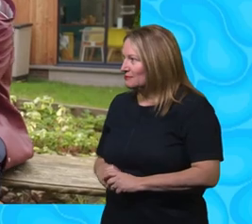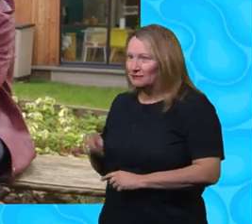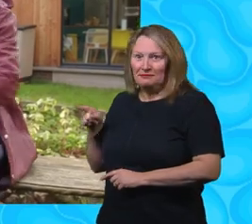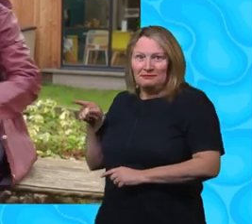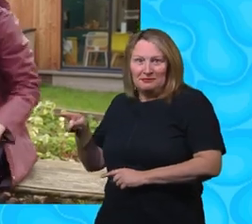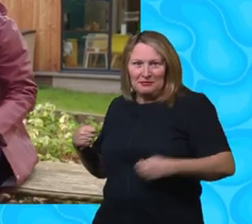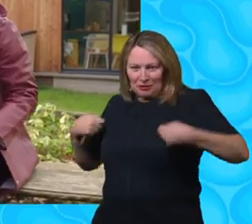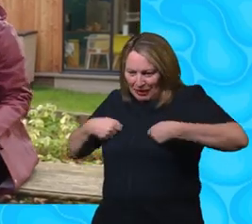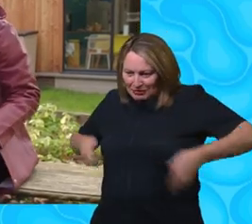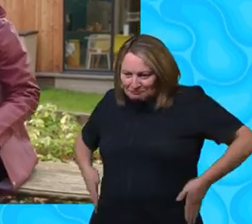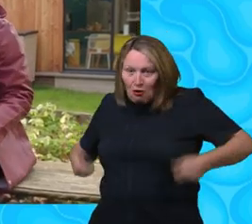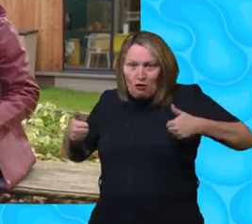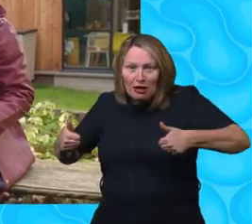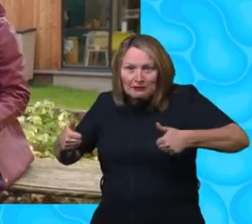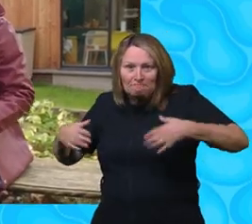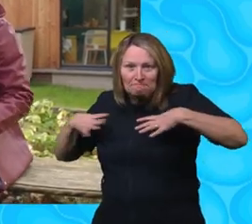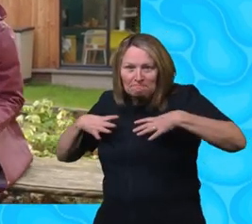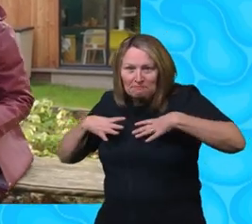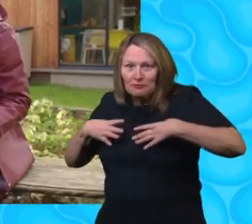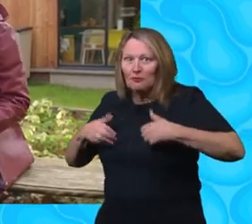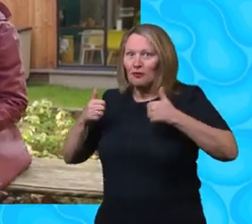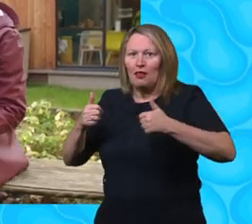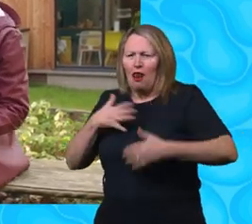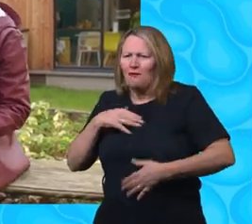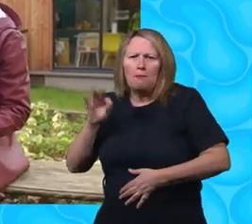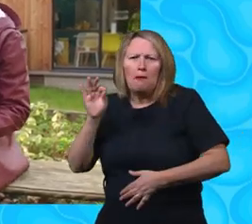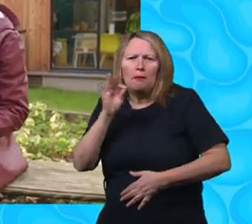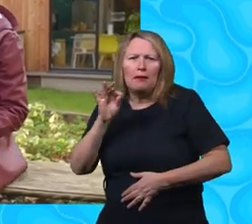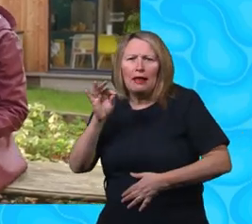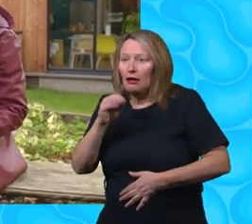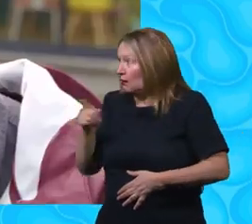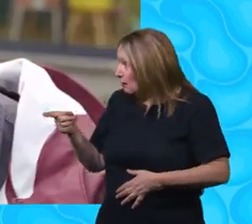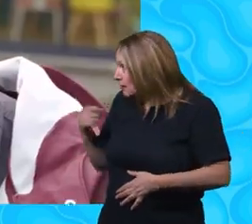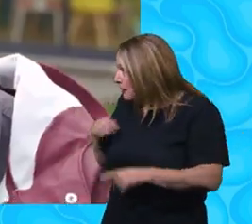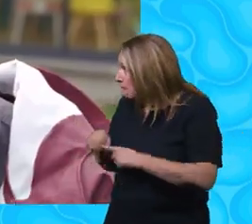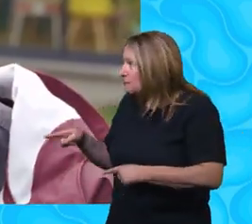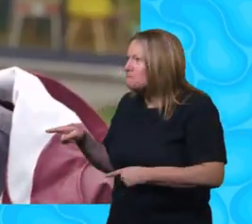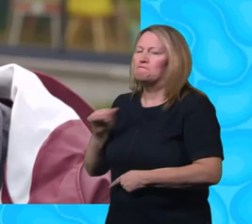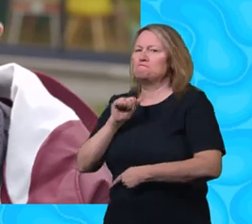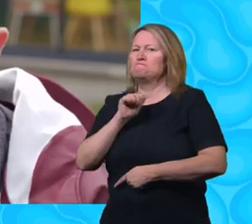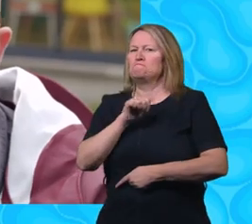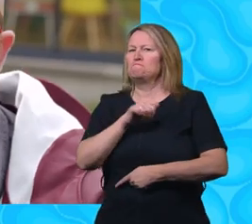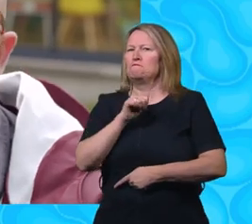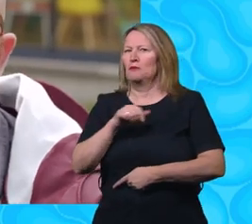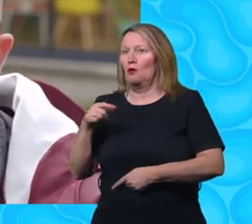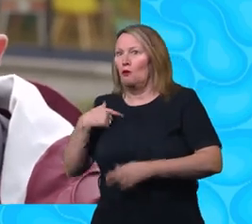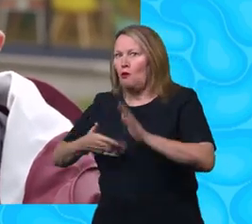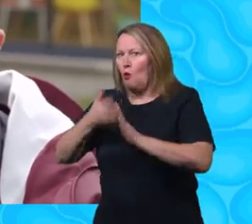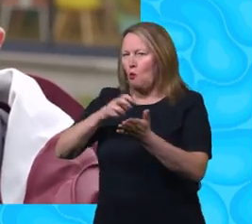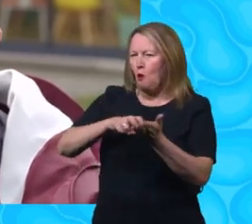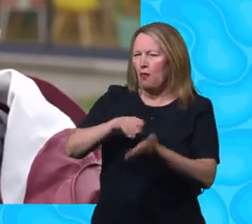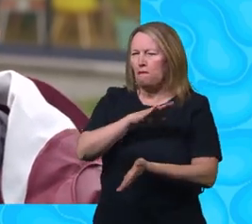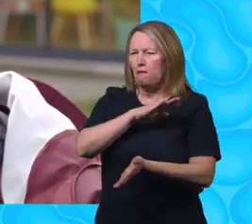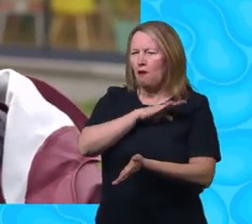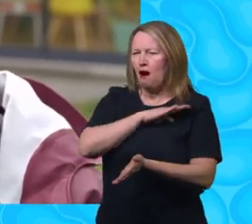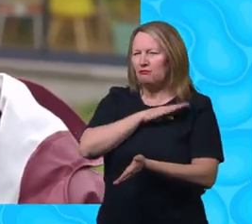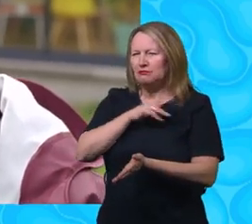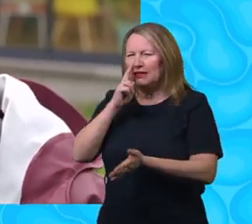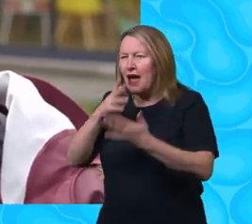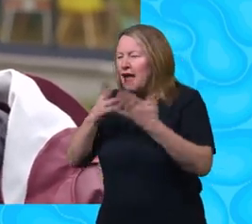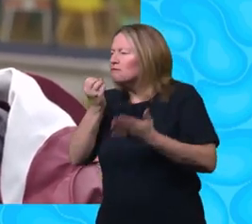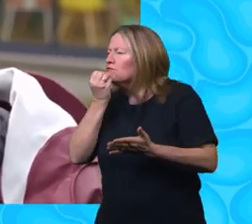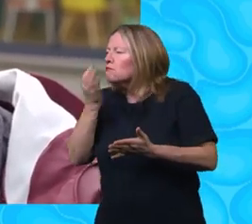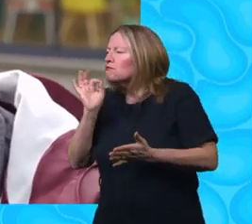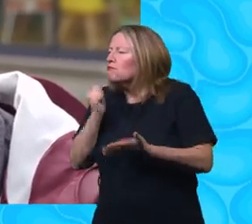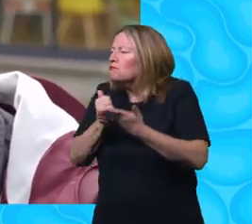Jacket, okay. Oh, hello. We love bumblebees, don't we, Sandy? Yeah. So we are going to go for a walk in the park to see